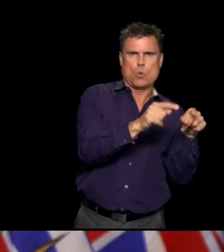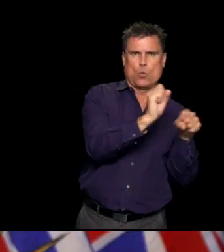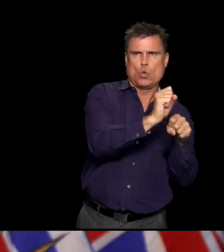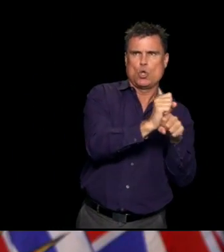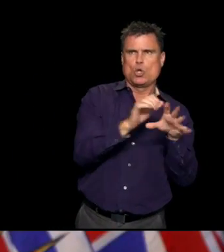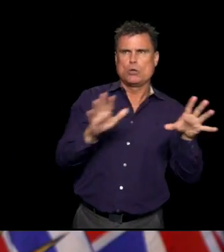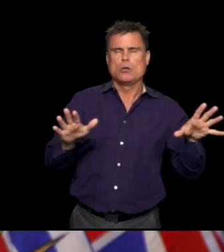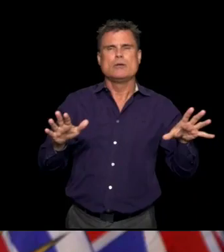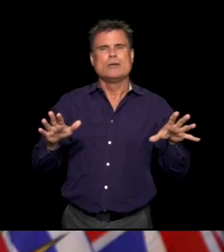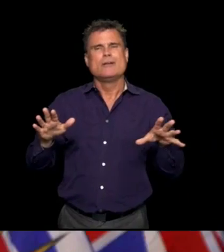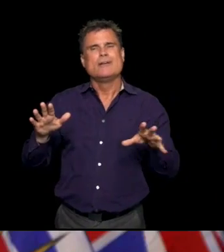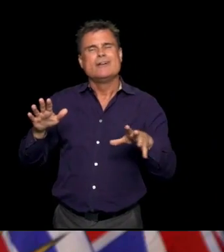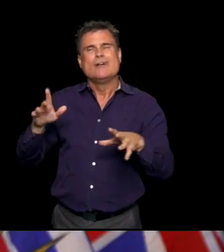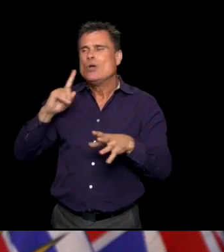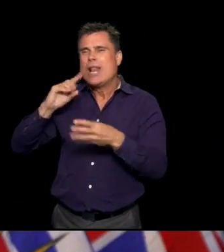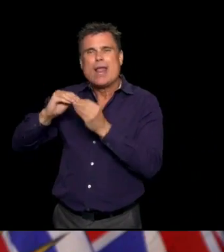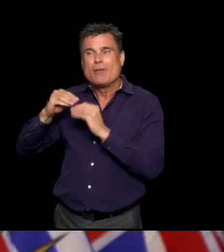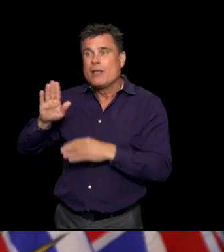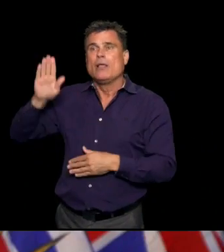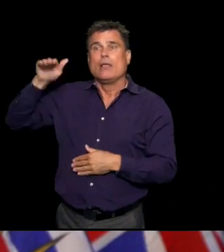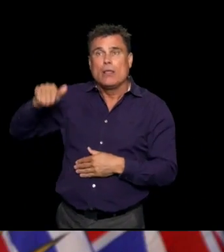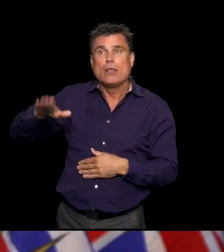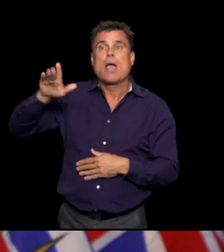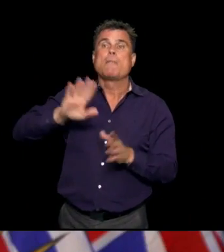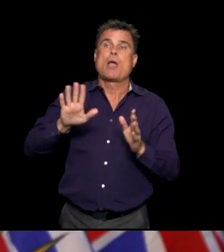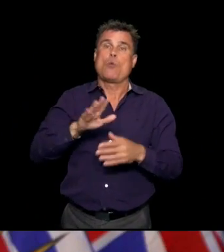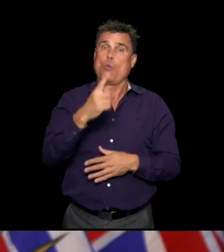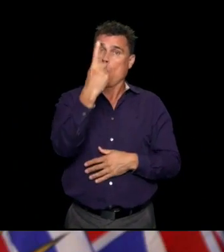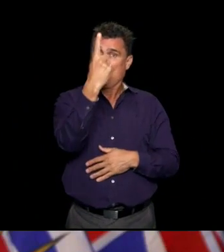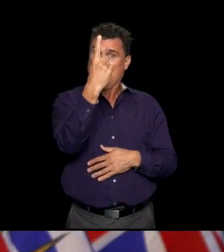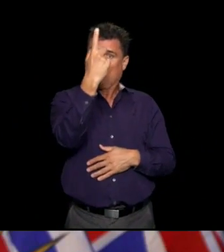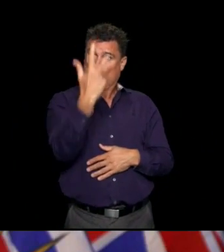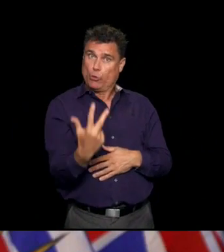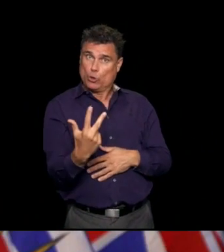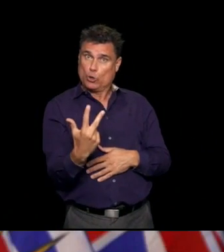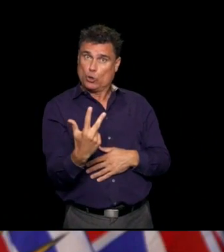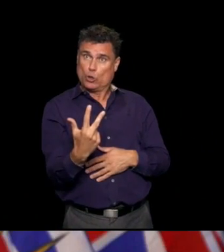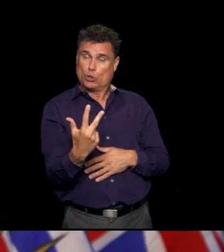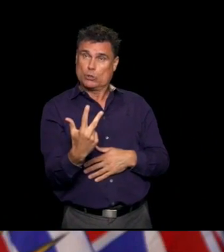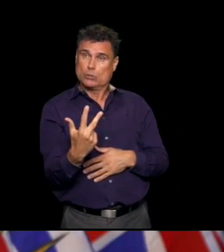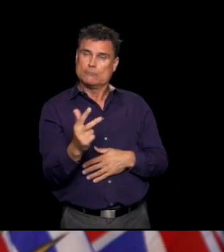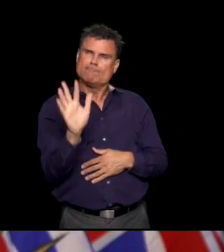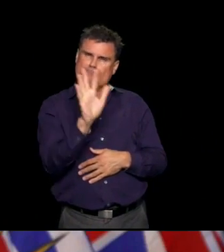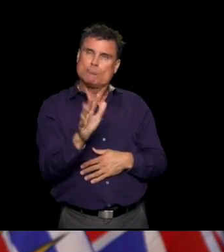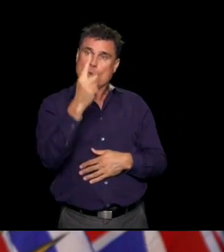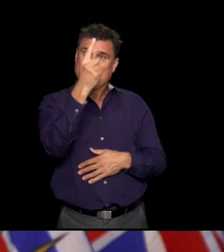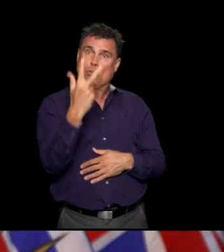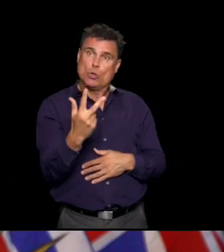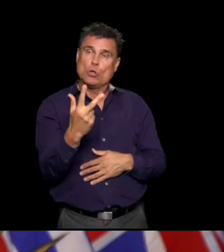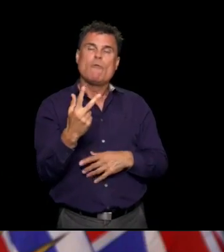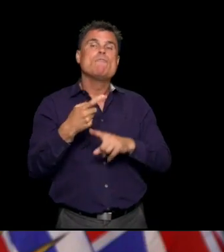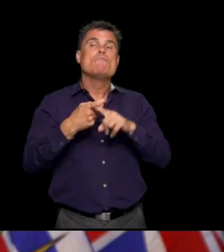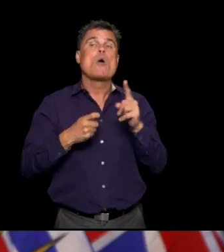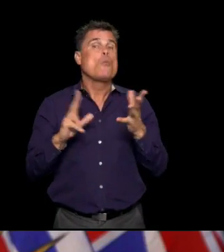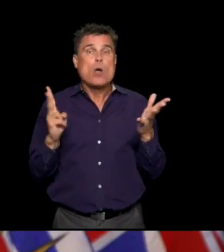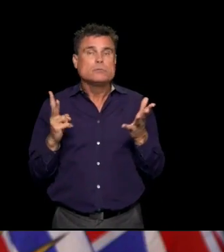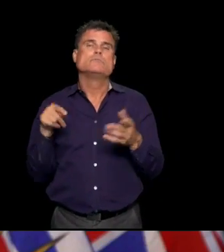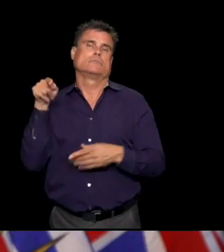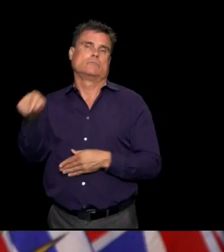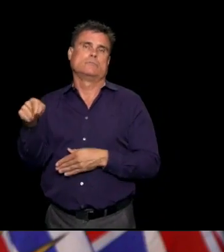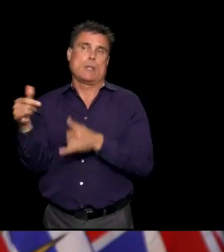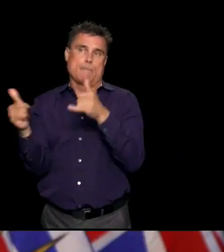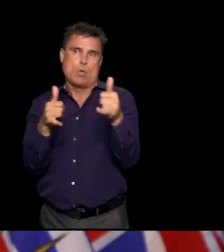health authority. So about a third of the cases that we're seeing now are related to